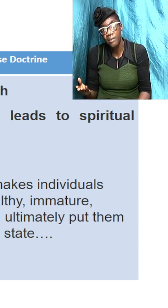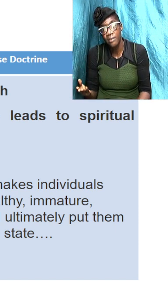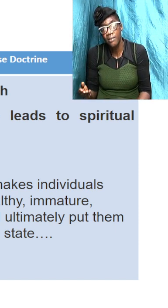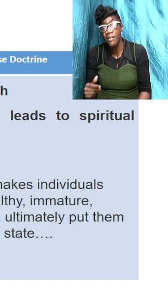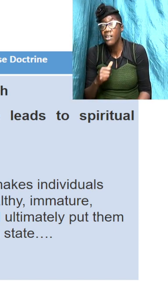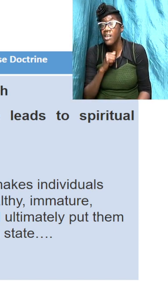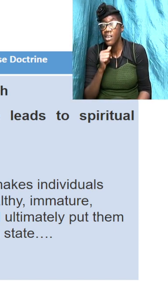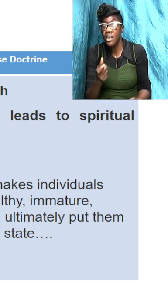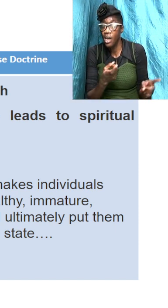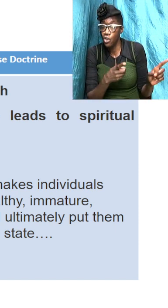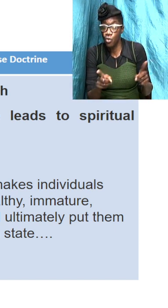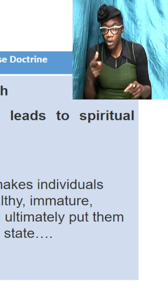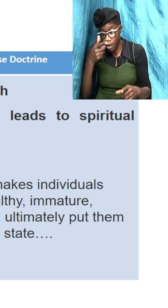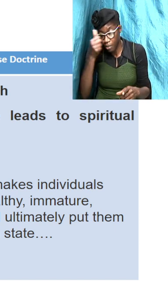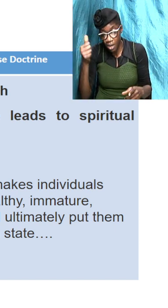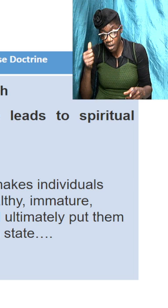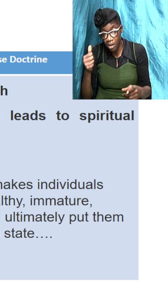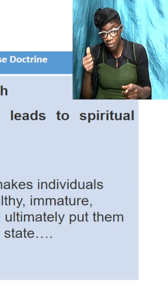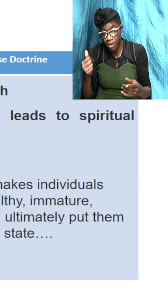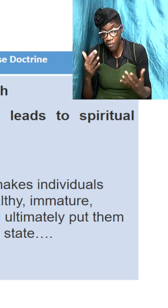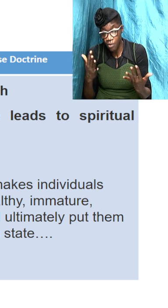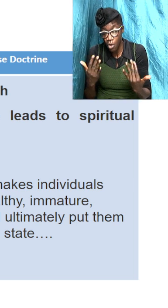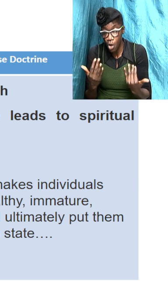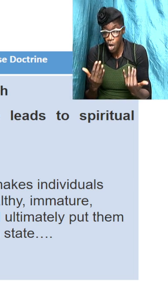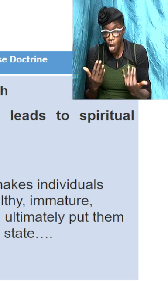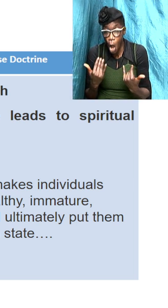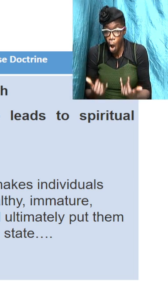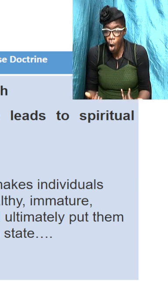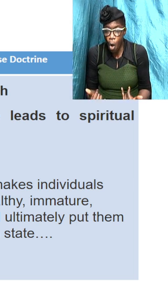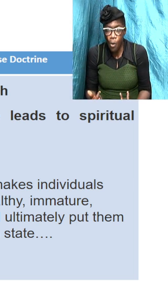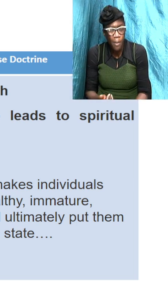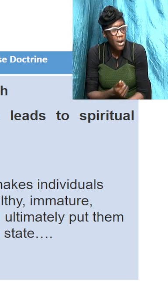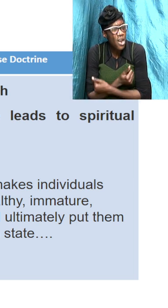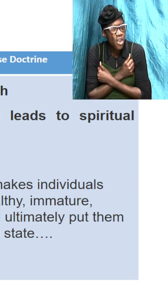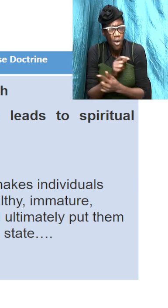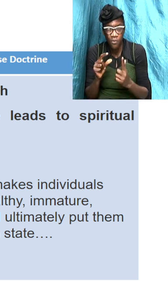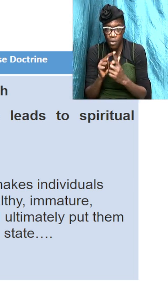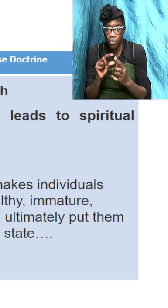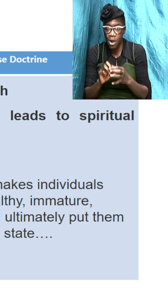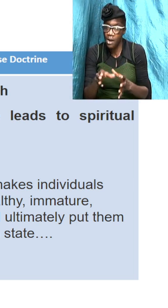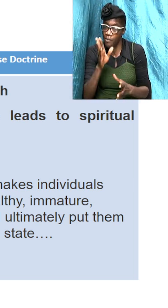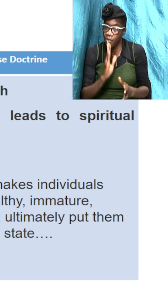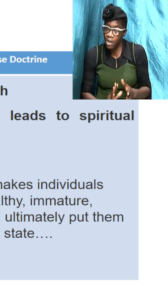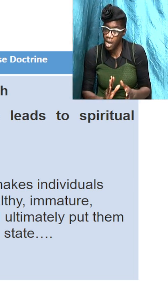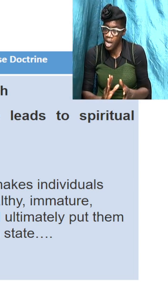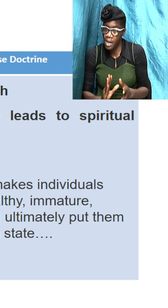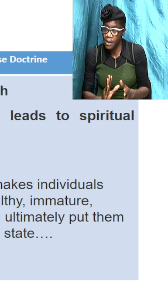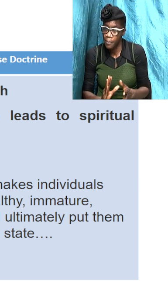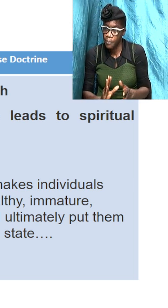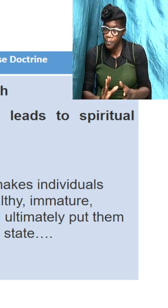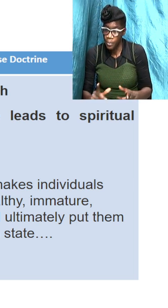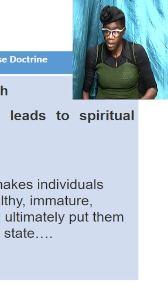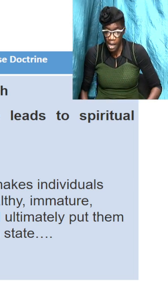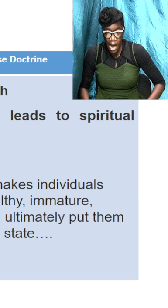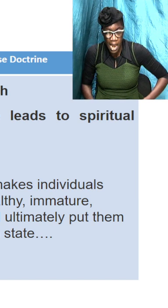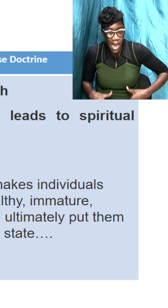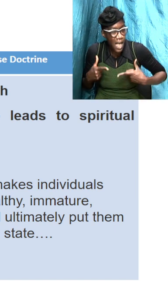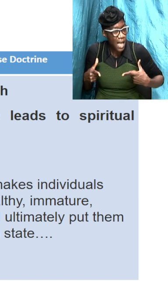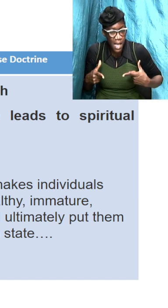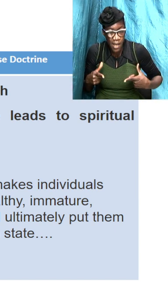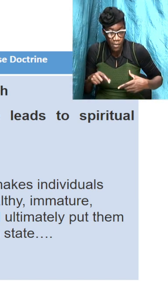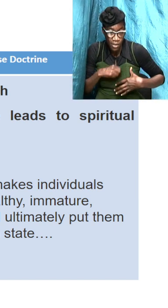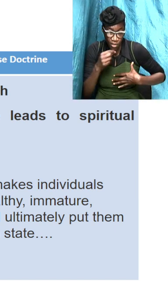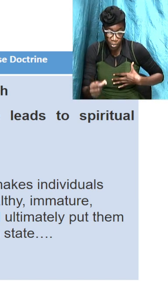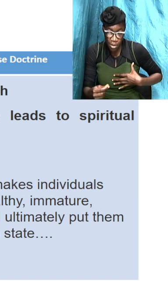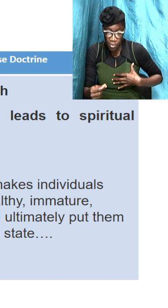not doing because of how I embraced the word of God and the word of God is just alive and the spirit of God